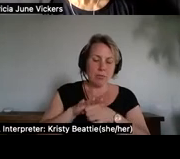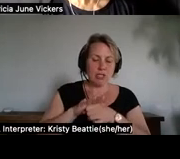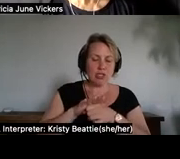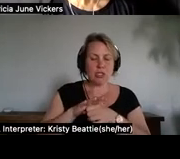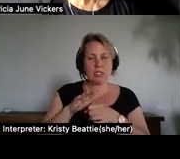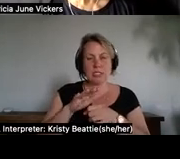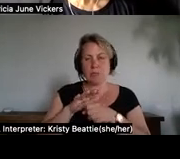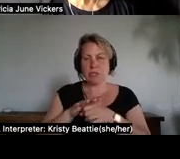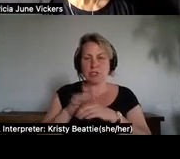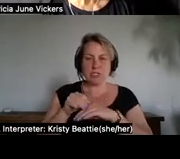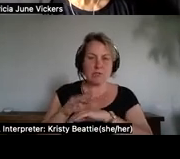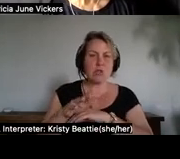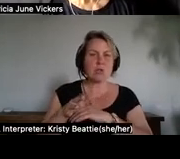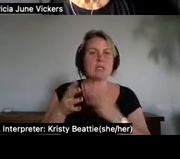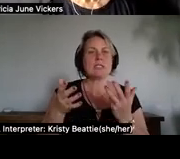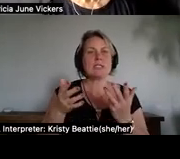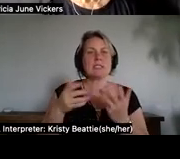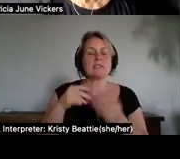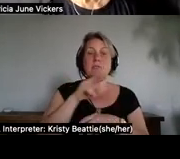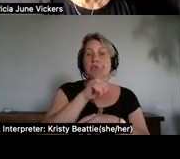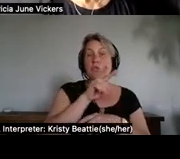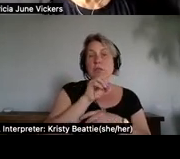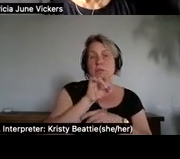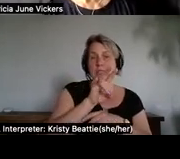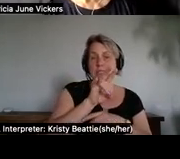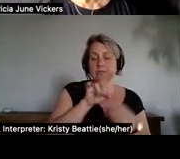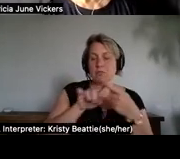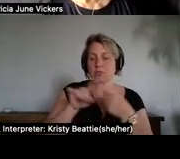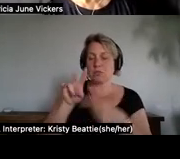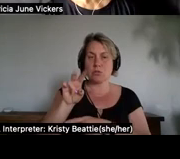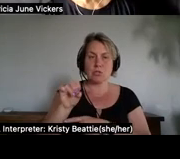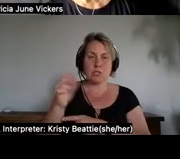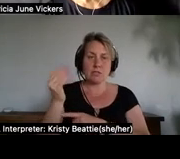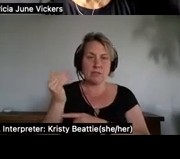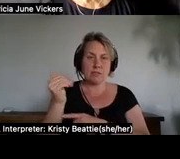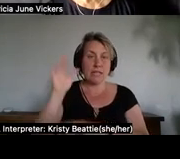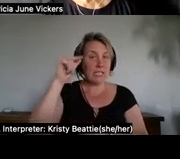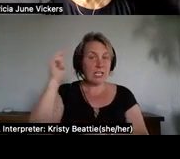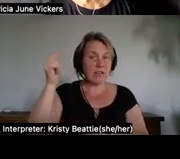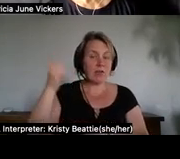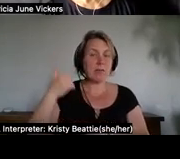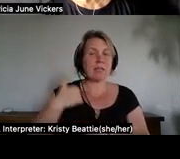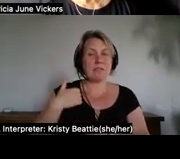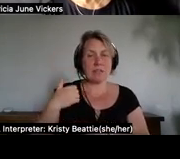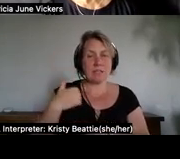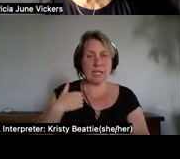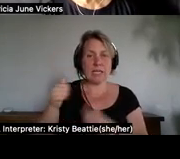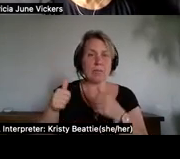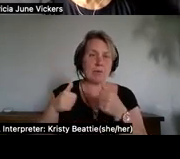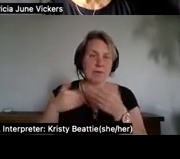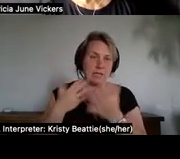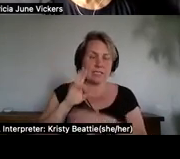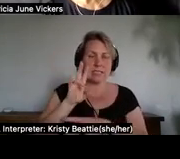2015 the government of canada provided about 72 million to support the truth and